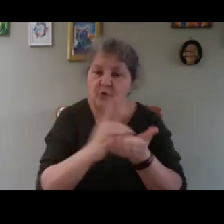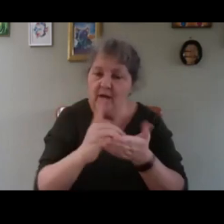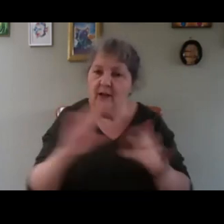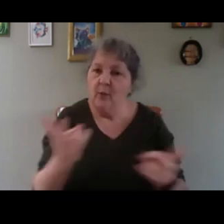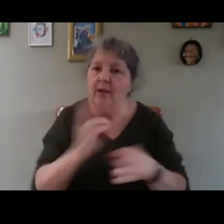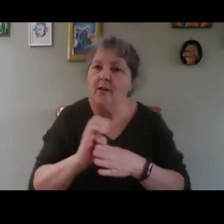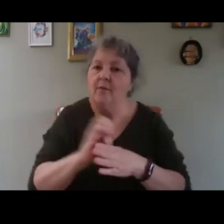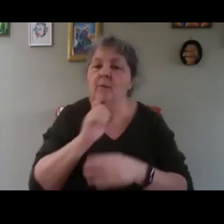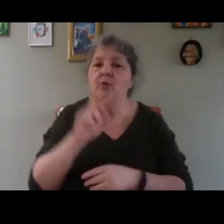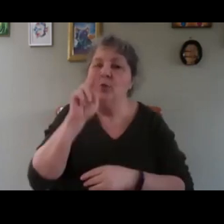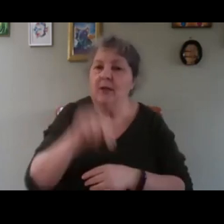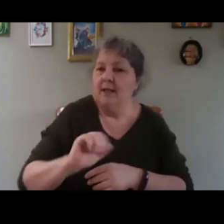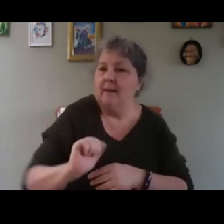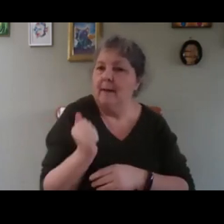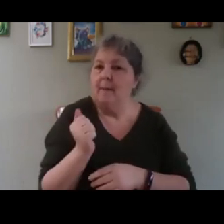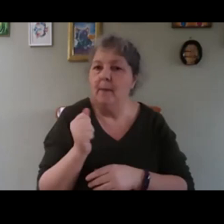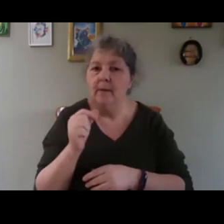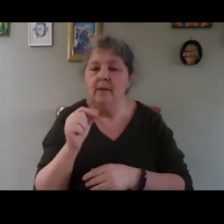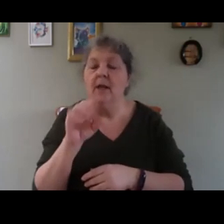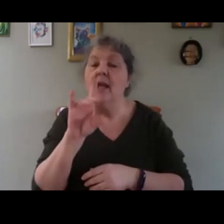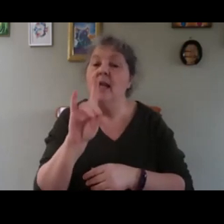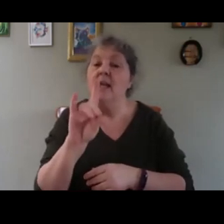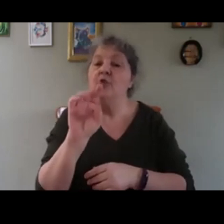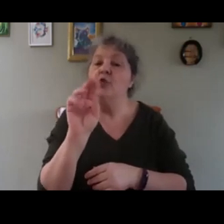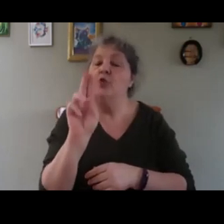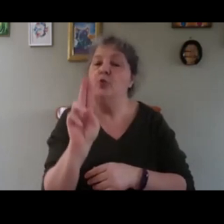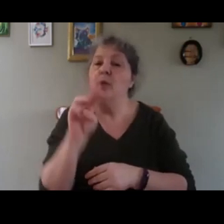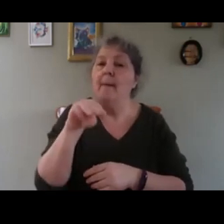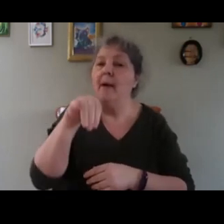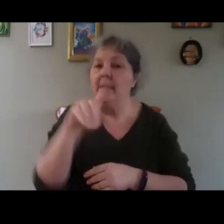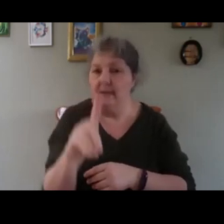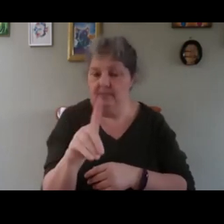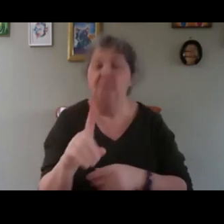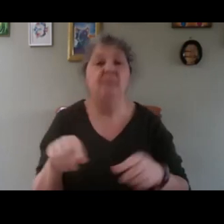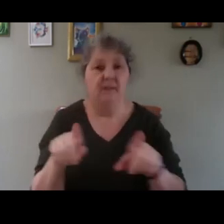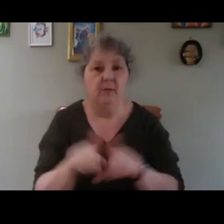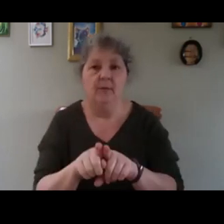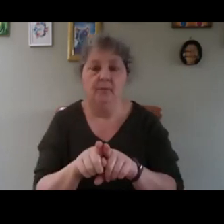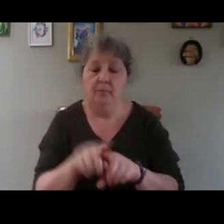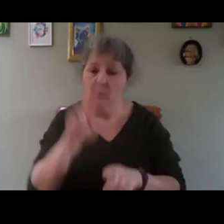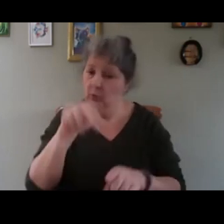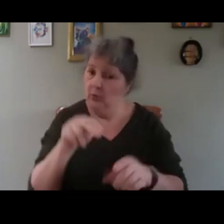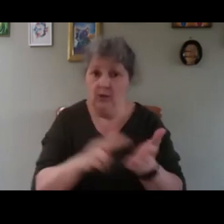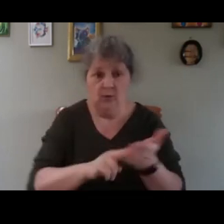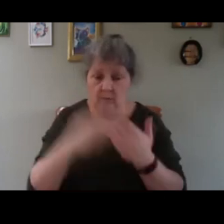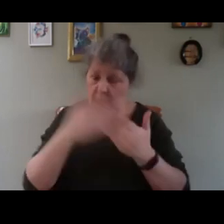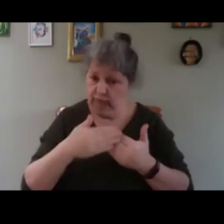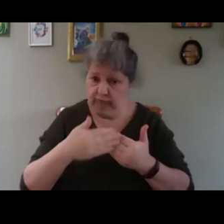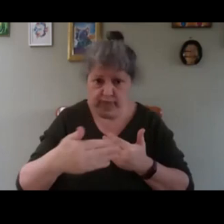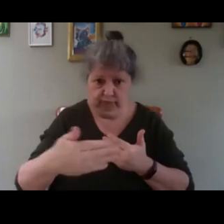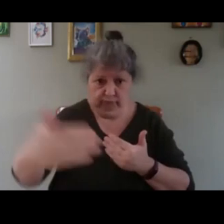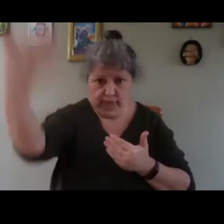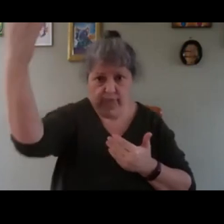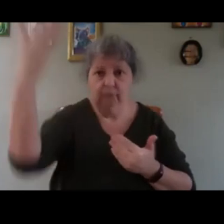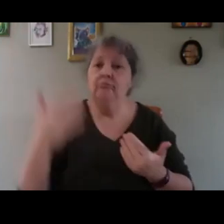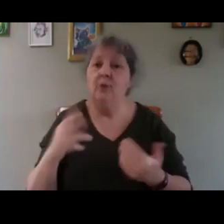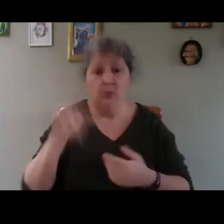maintain it humid. And it can be used indefinitely, because you